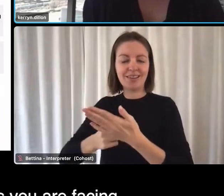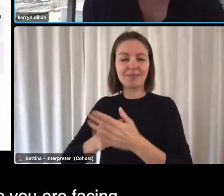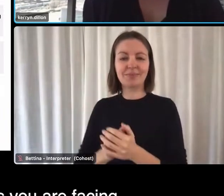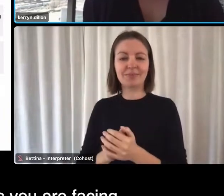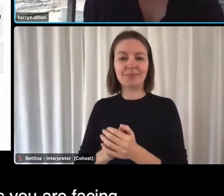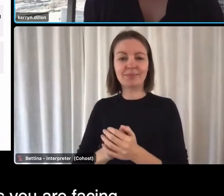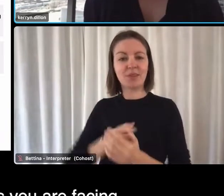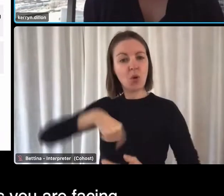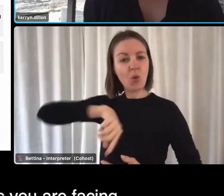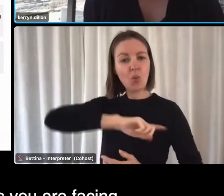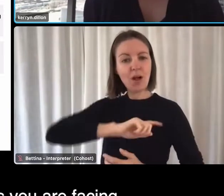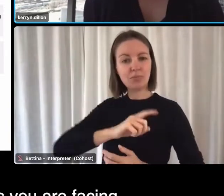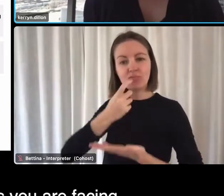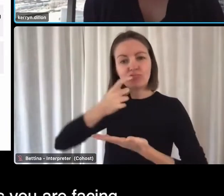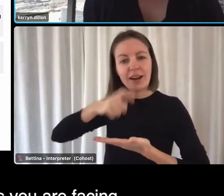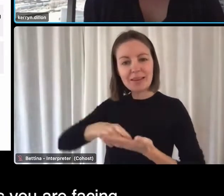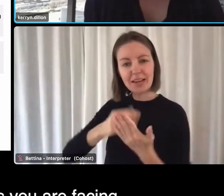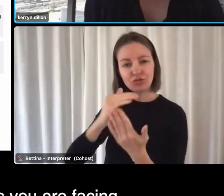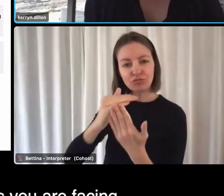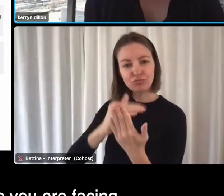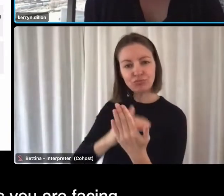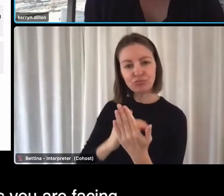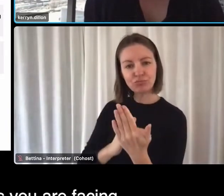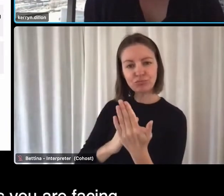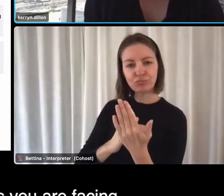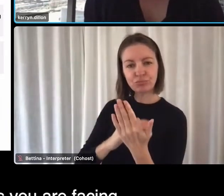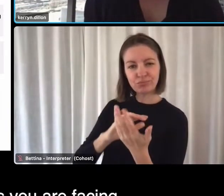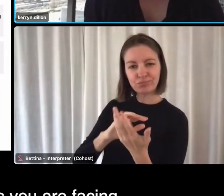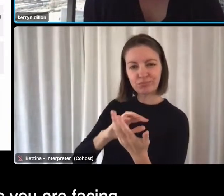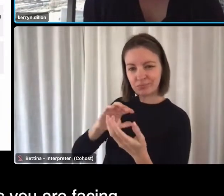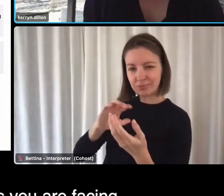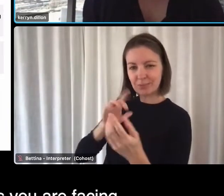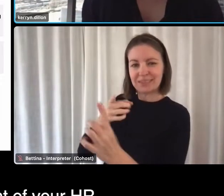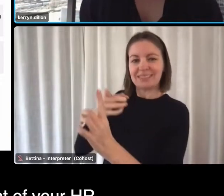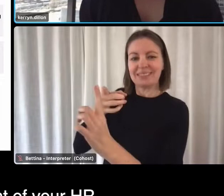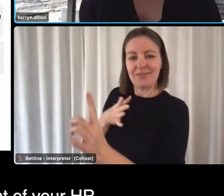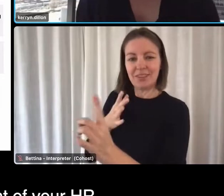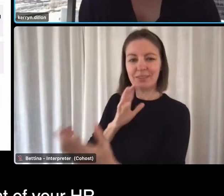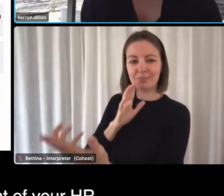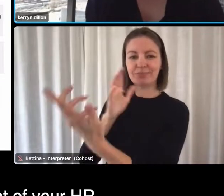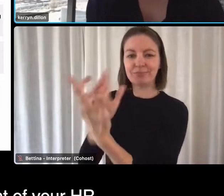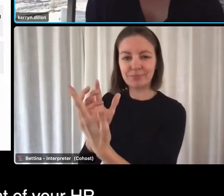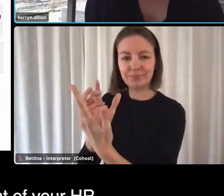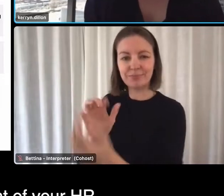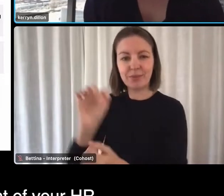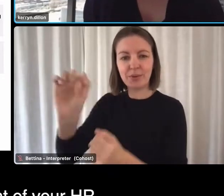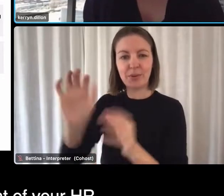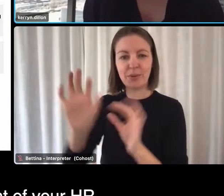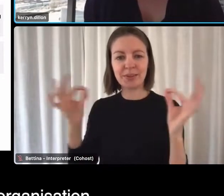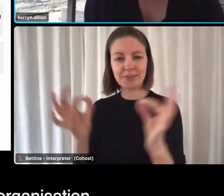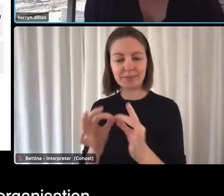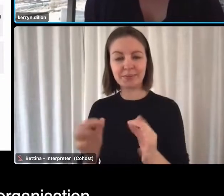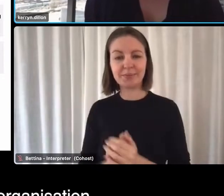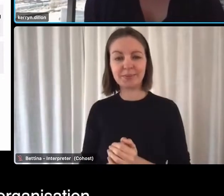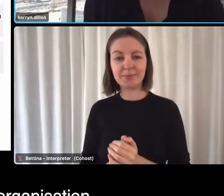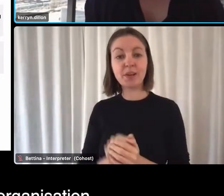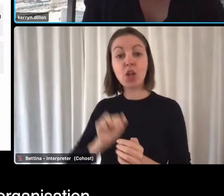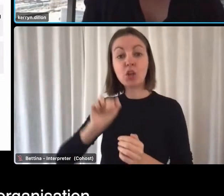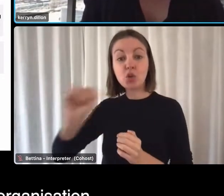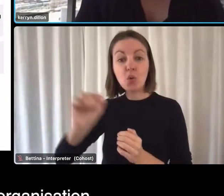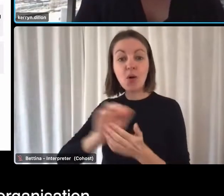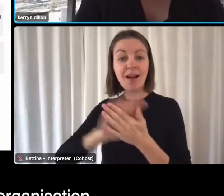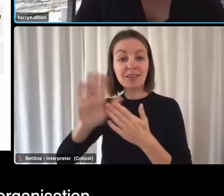provide to you are tailored to the specific issues you are facing. You'll receive a maturity assessment of your HR processes,